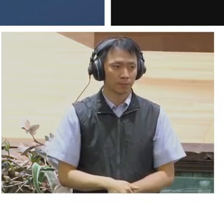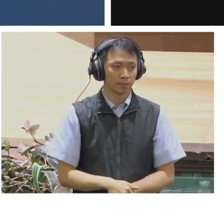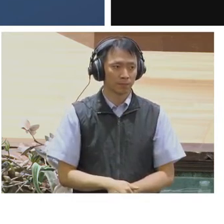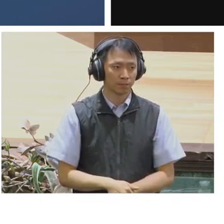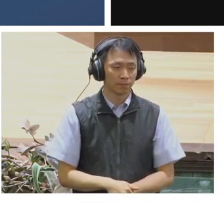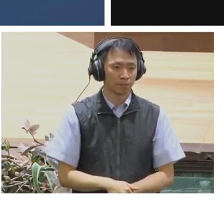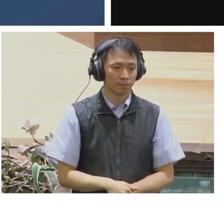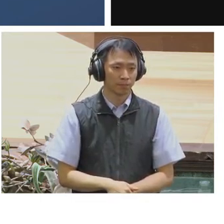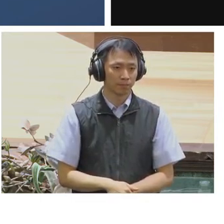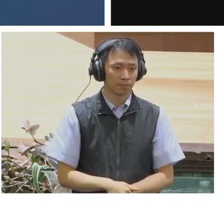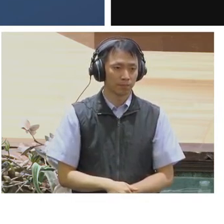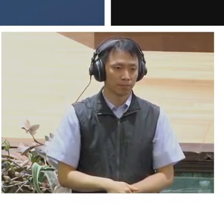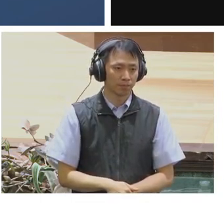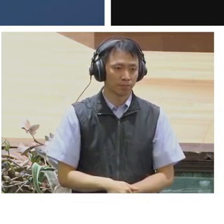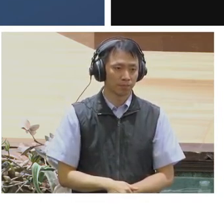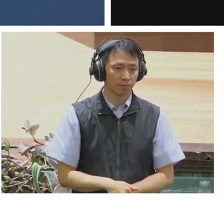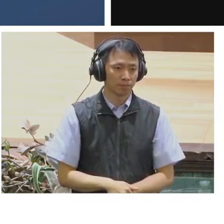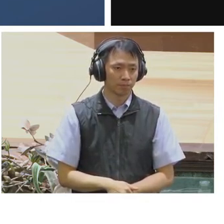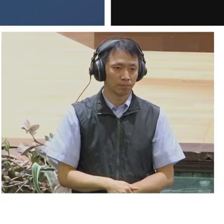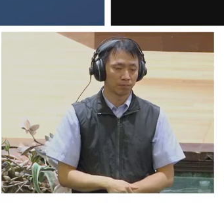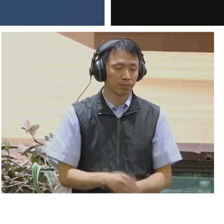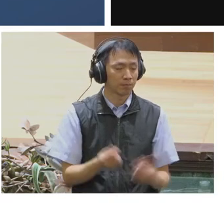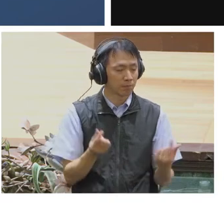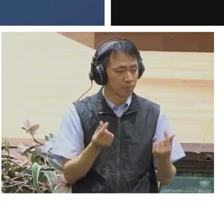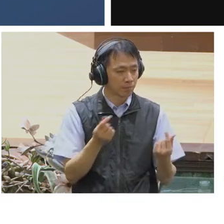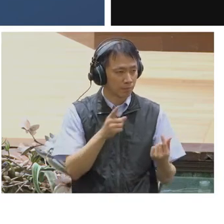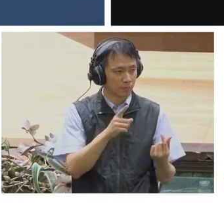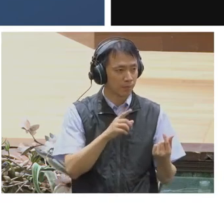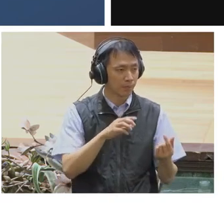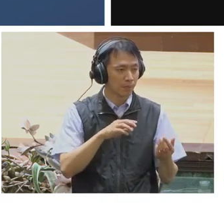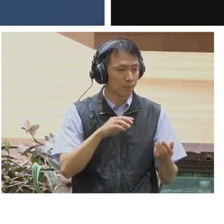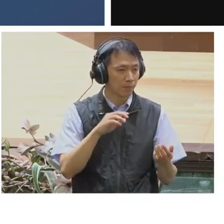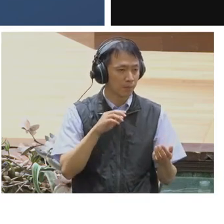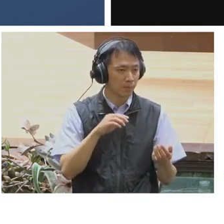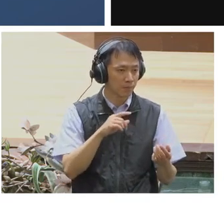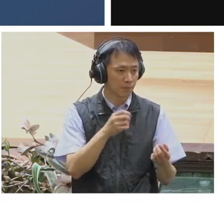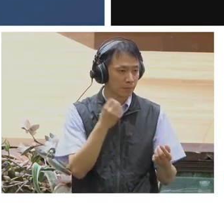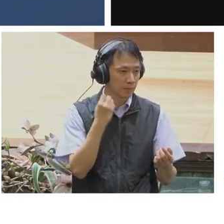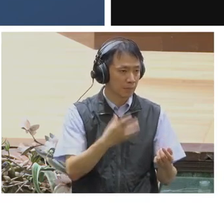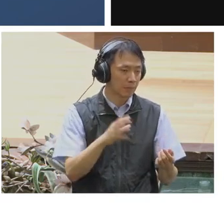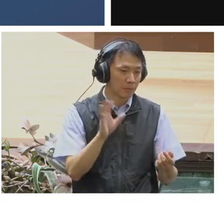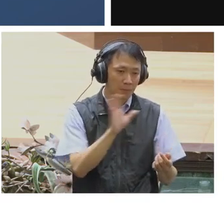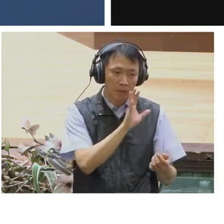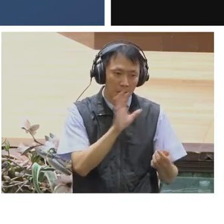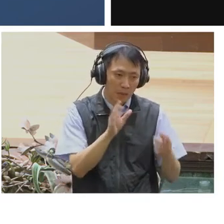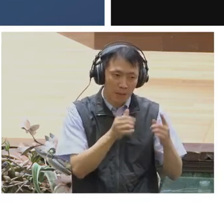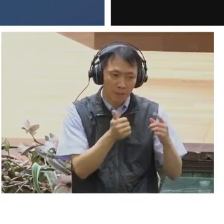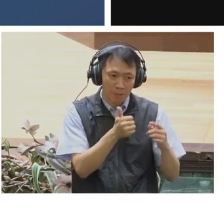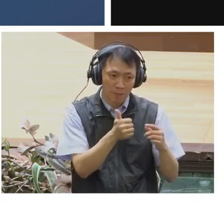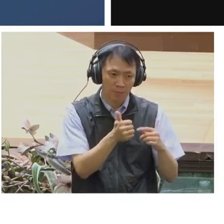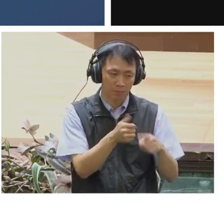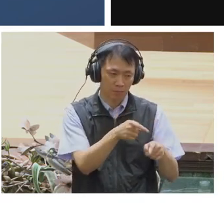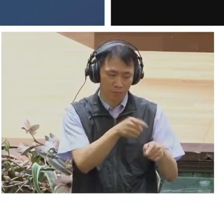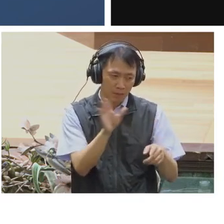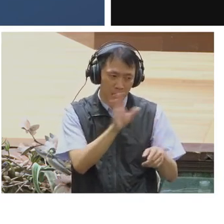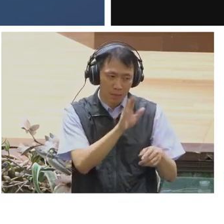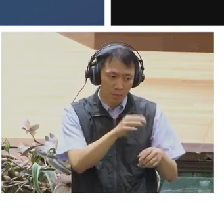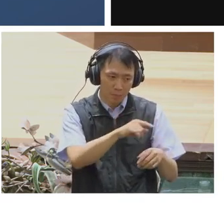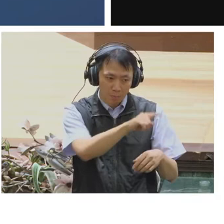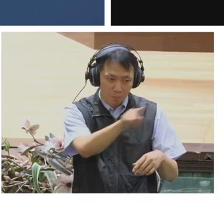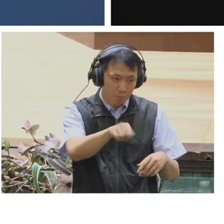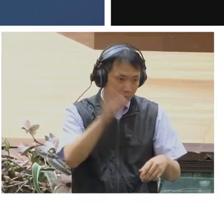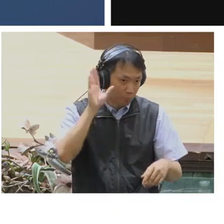even a musician who has never been listened to by any other user of the platform,